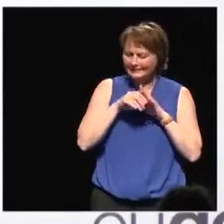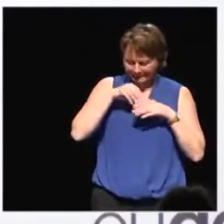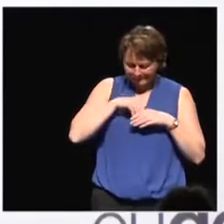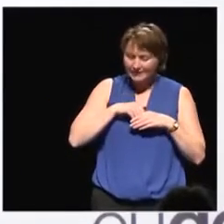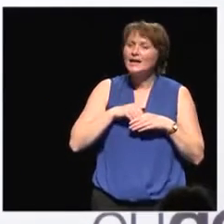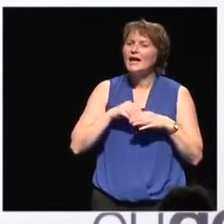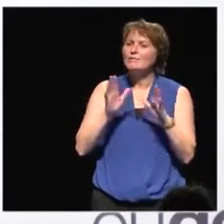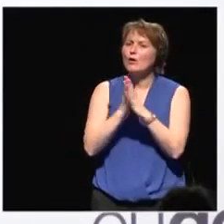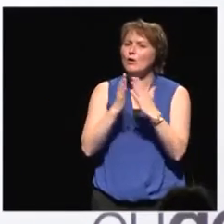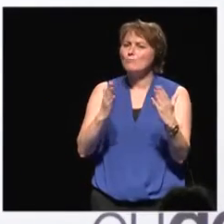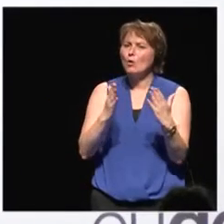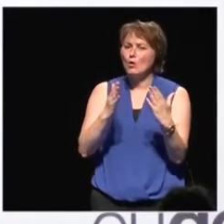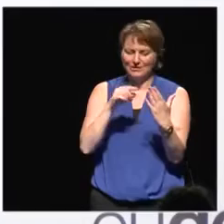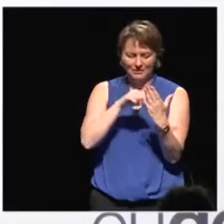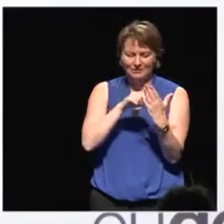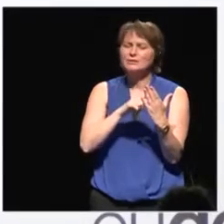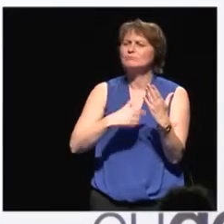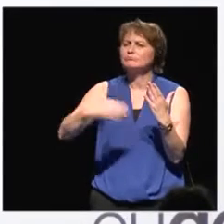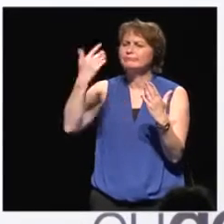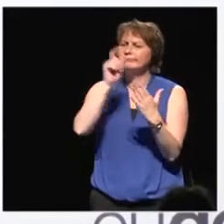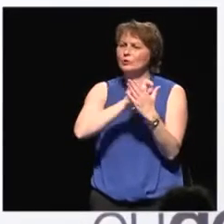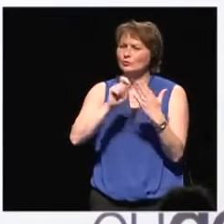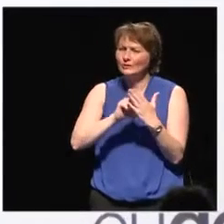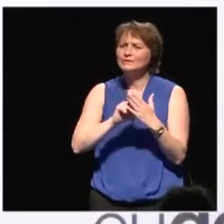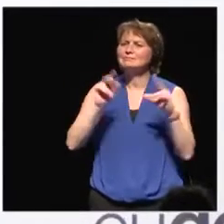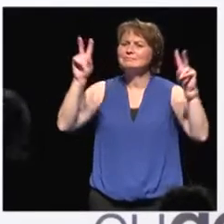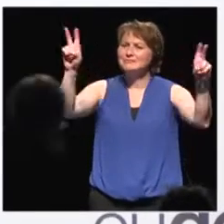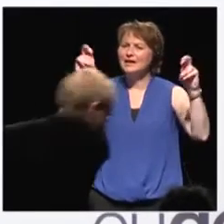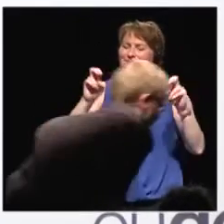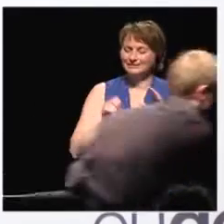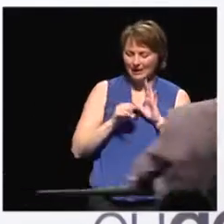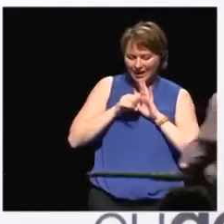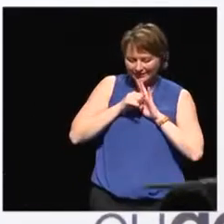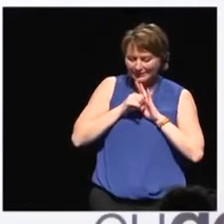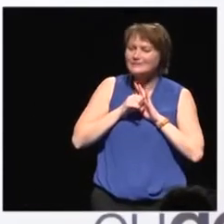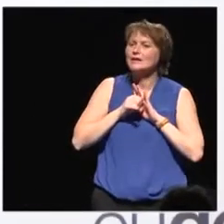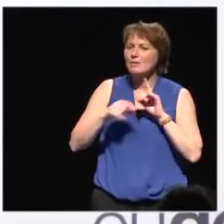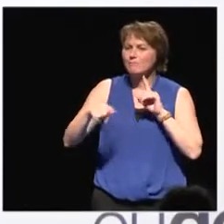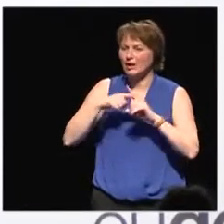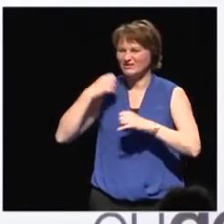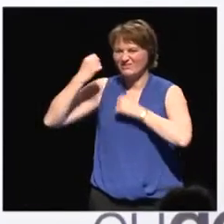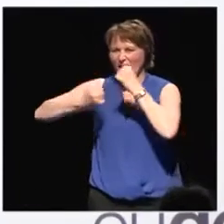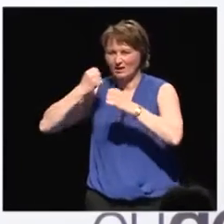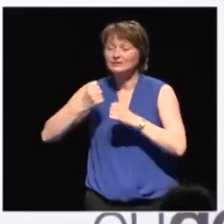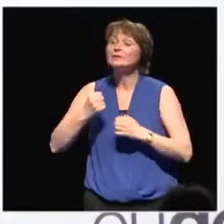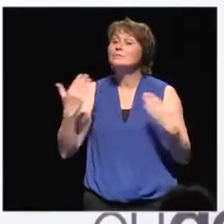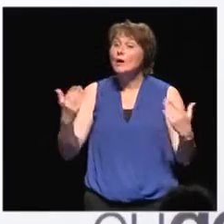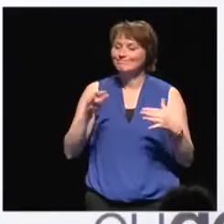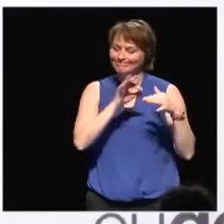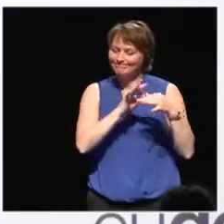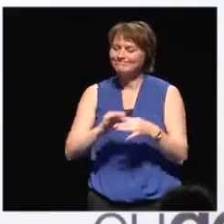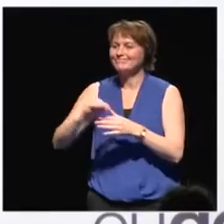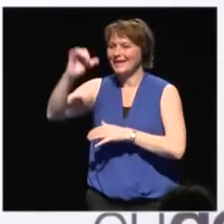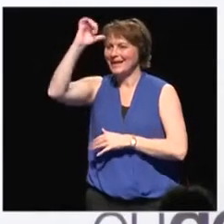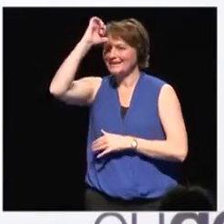written by Amartya Sen, Identity and Violence, in response to what was going on in India with the communal violence. And the whole idea